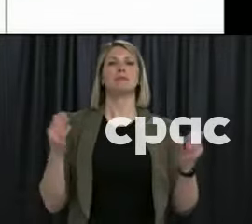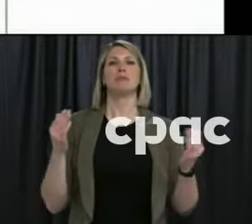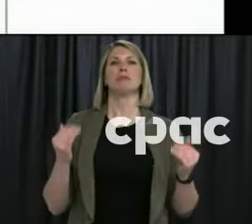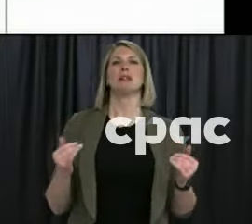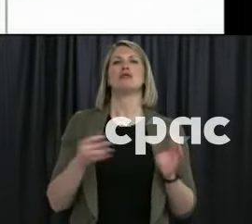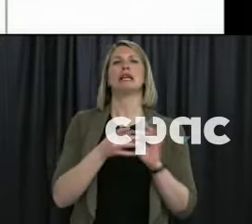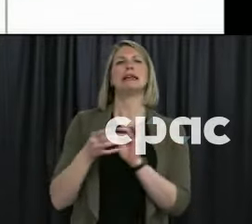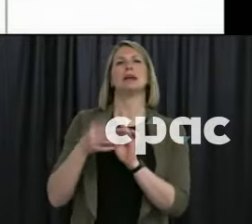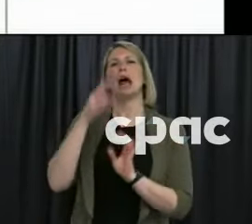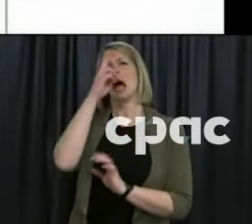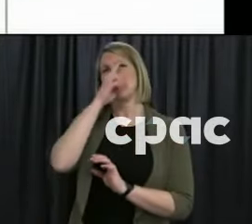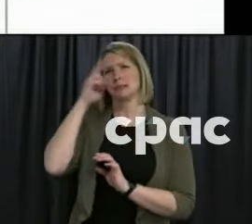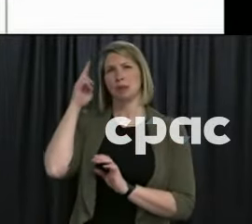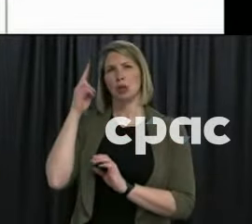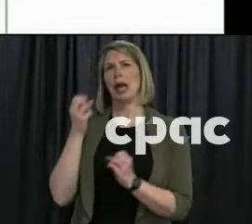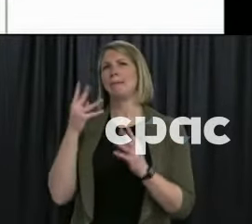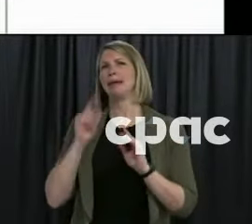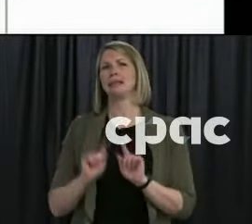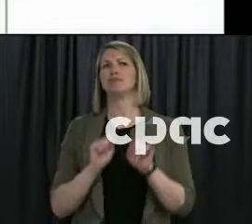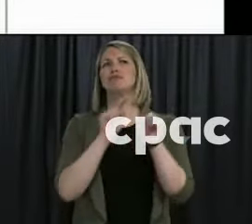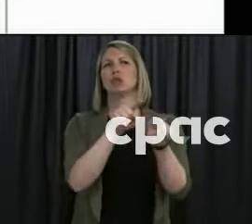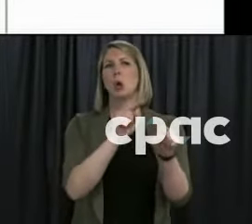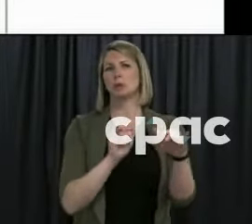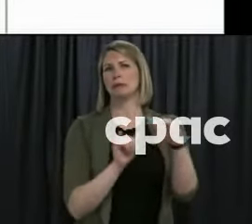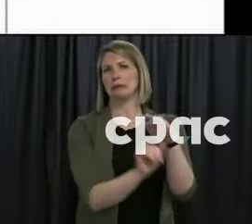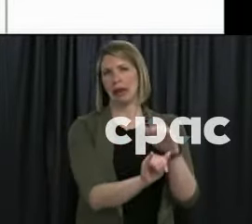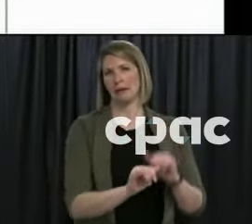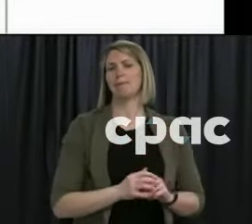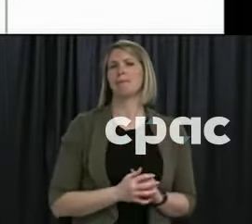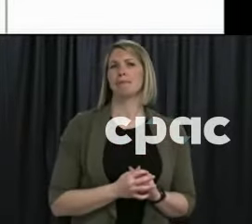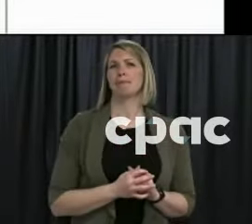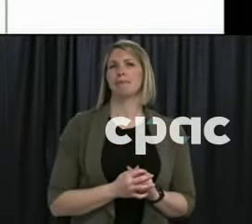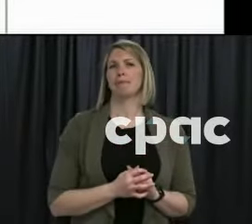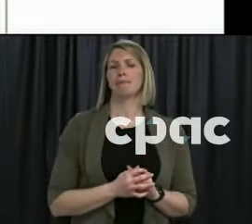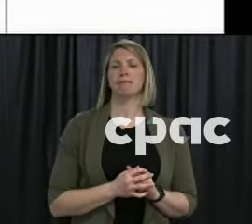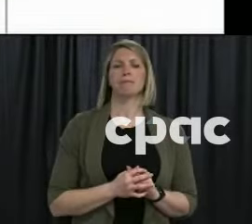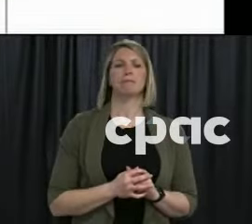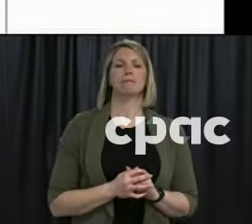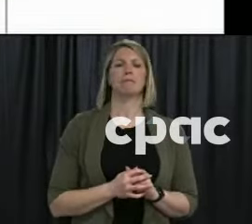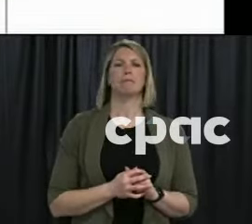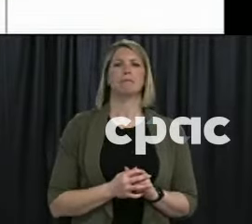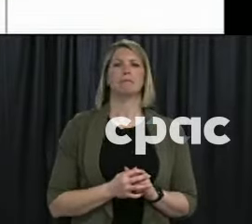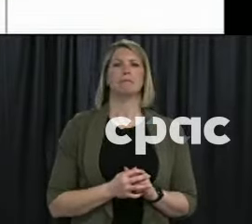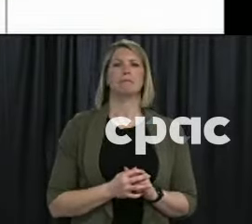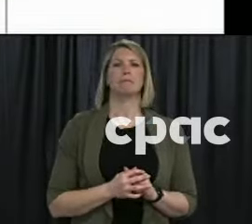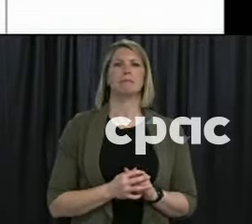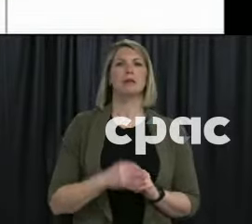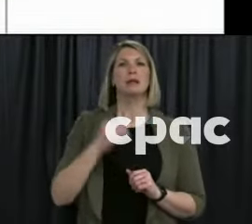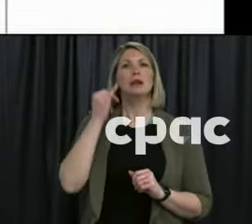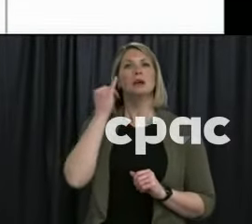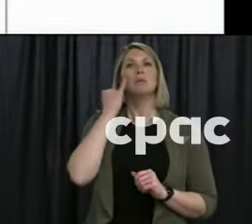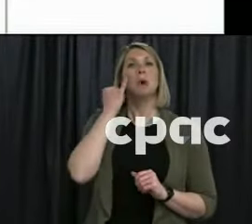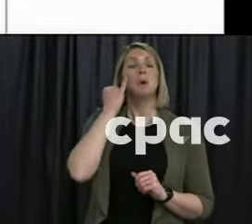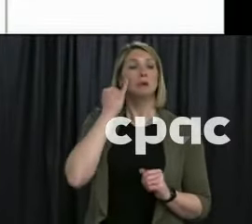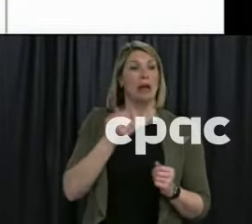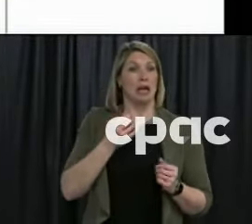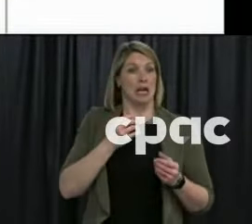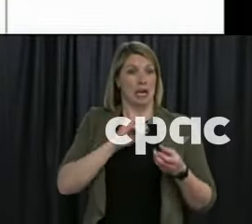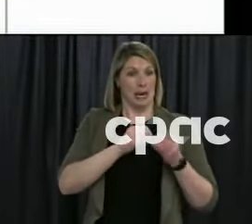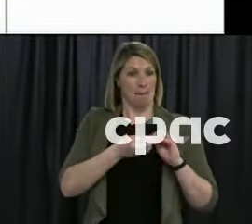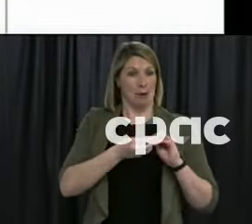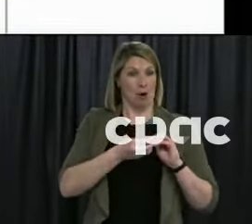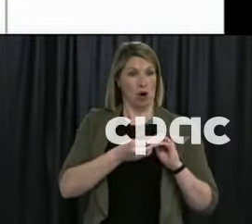This slide here is just to make the point that these cases have consequences. So if you see a large number of cases, then there will be